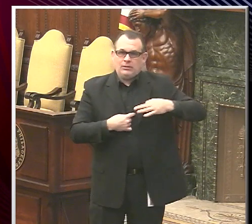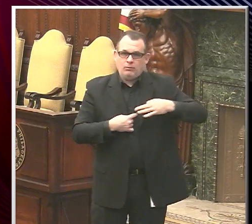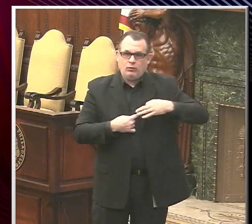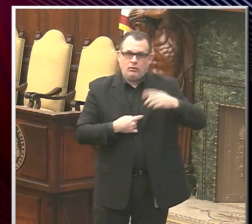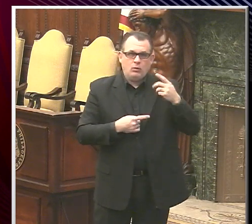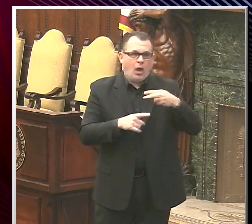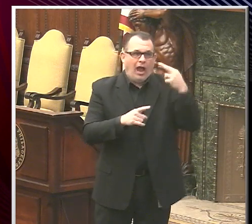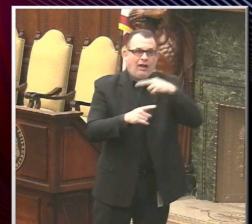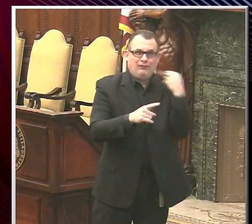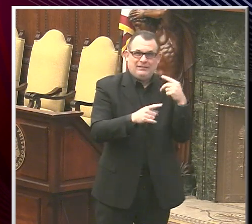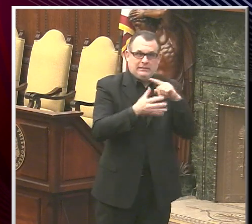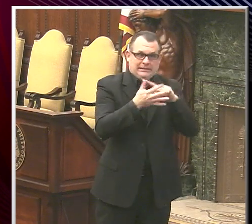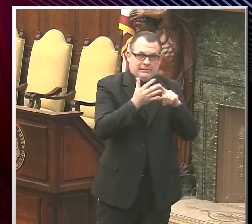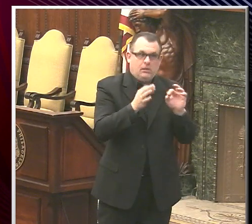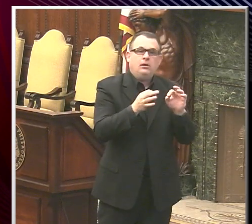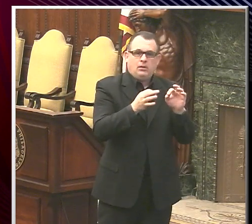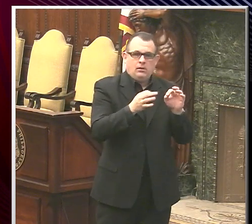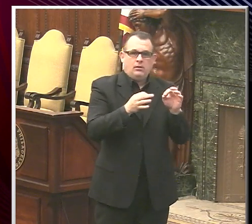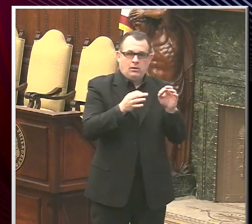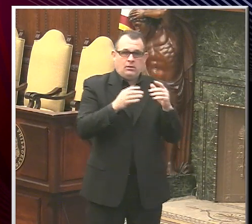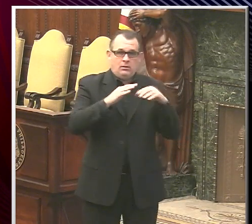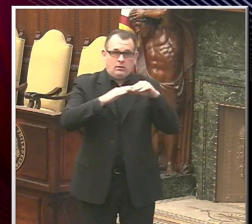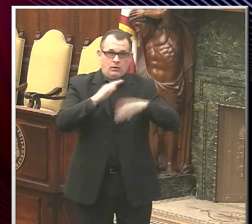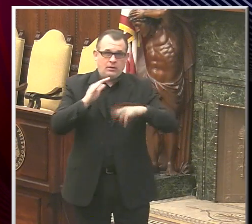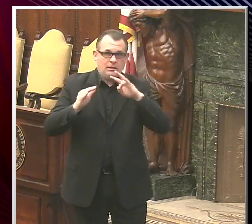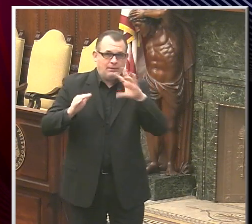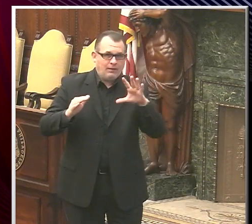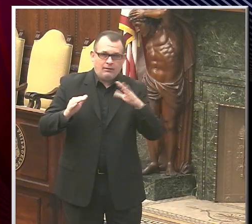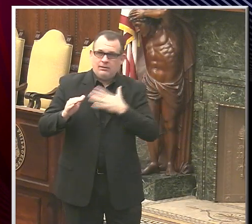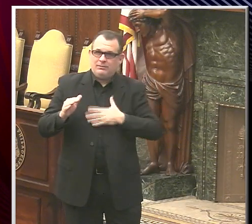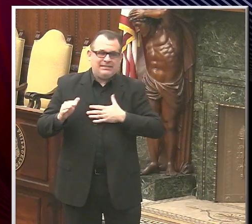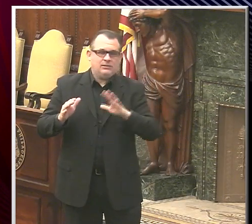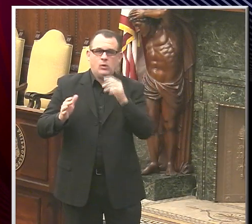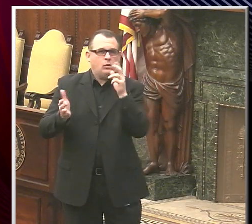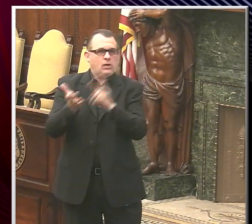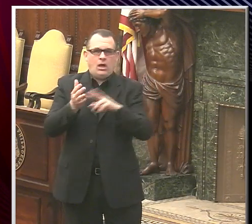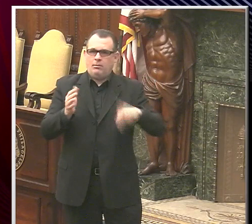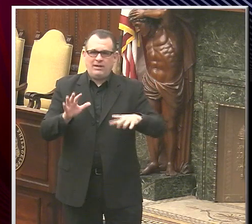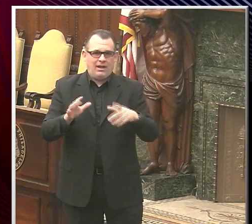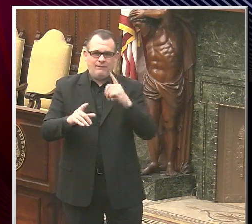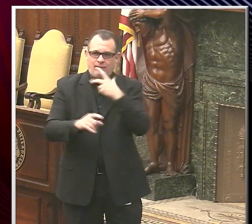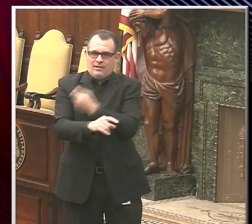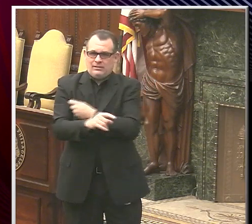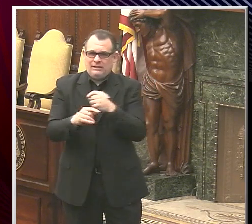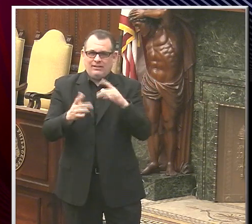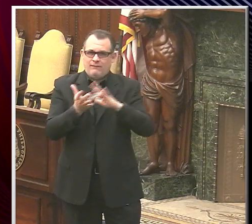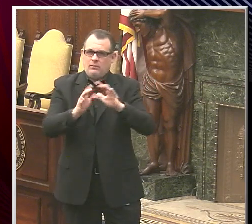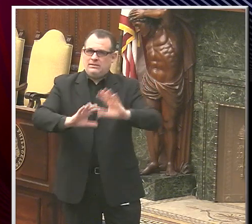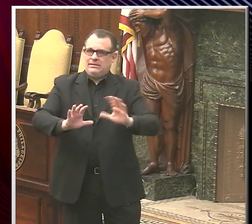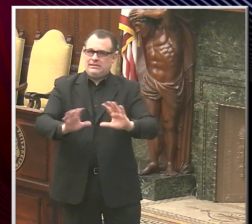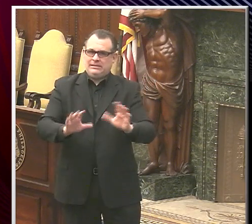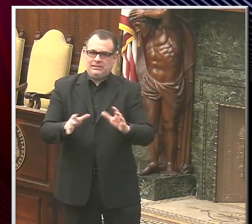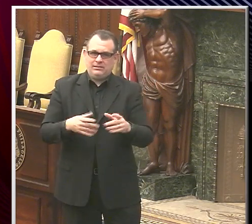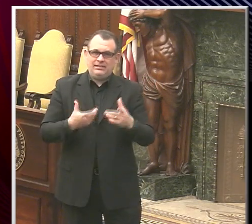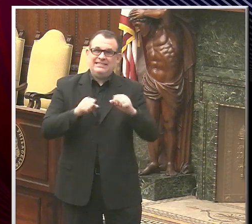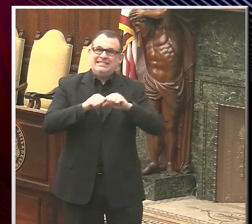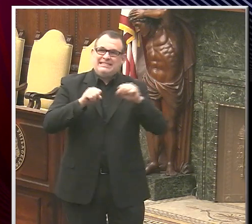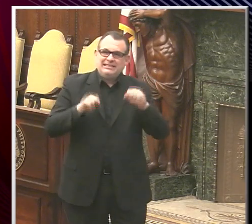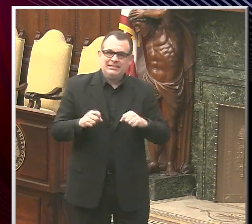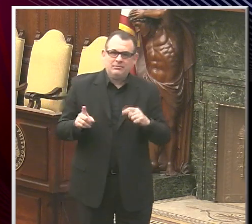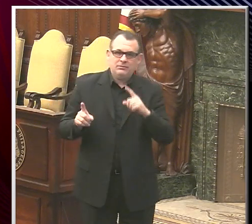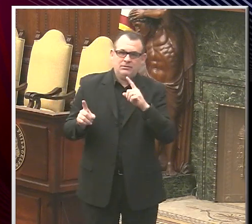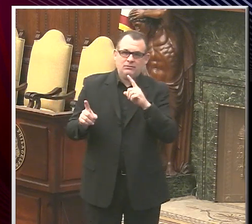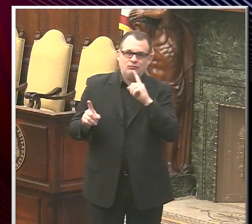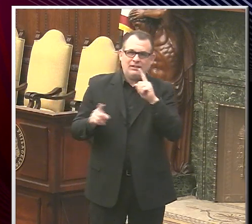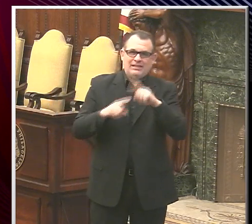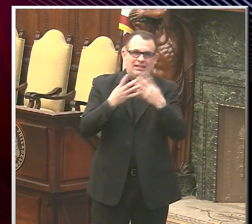asking people, if you're under the age of 75, please don't sign up for a vaccine at a pharmacy. The systems won't easily screen you out, but that's not what this is